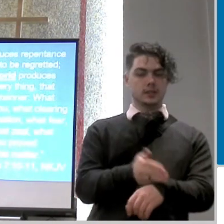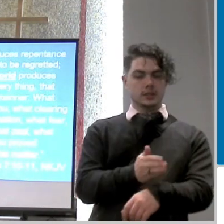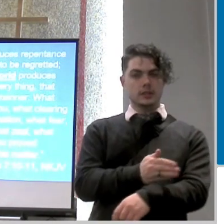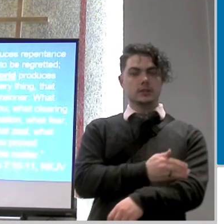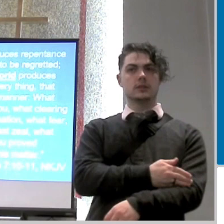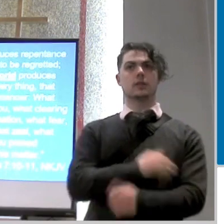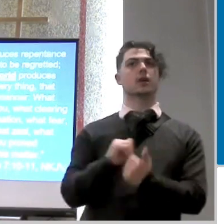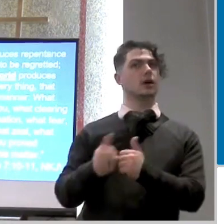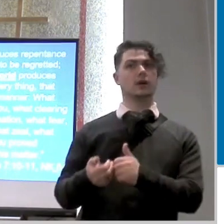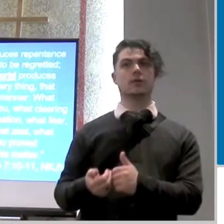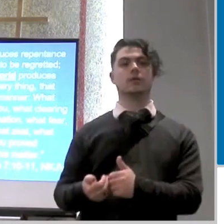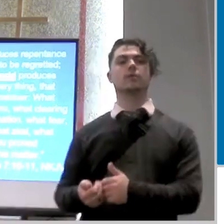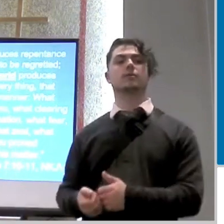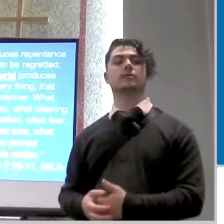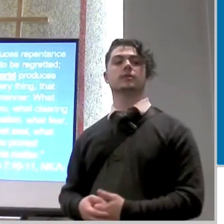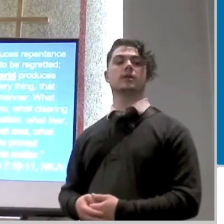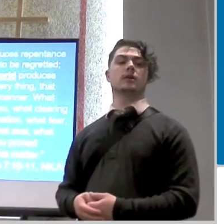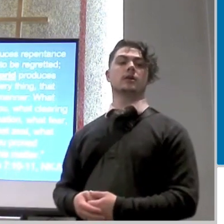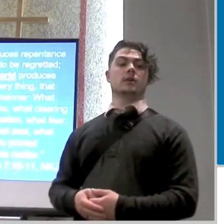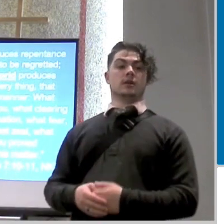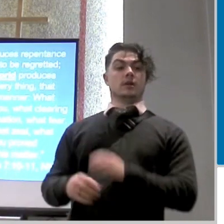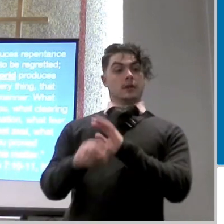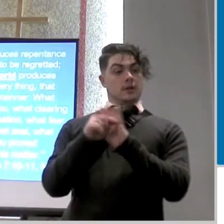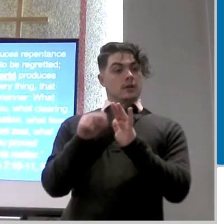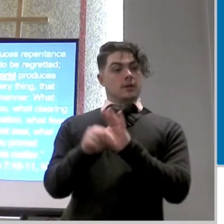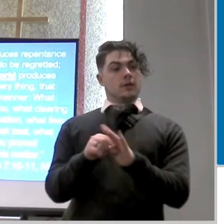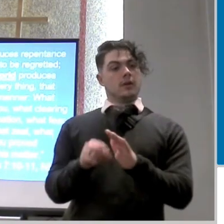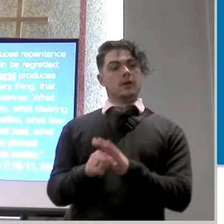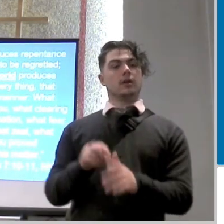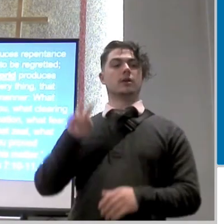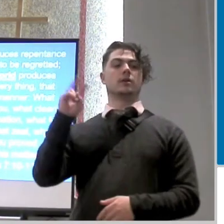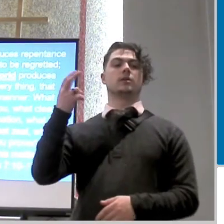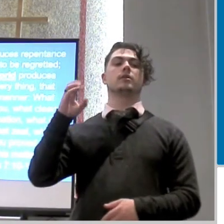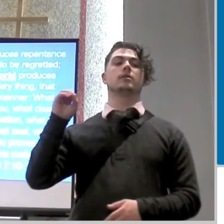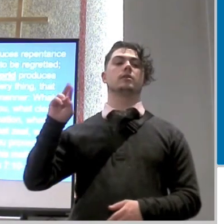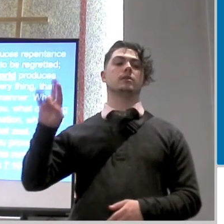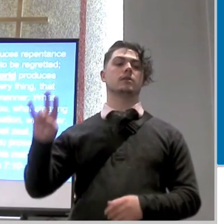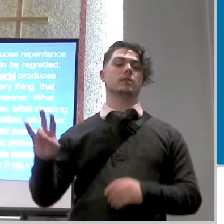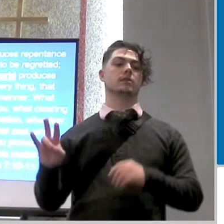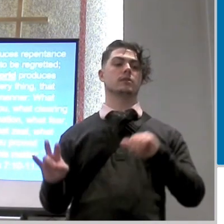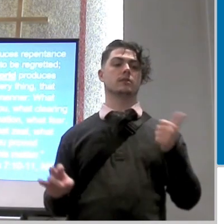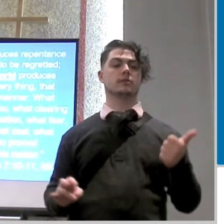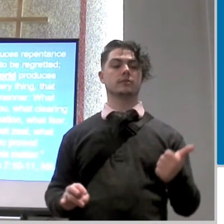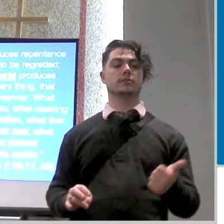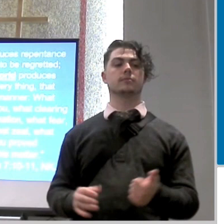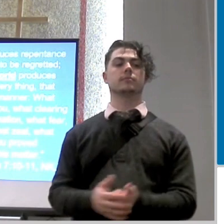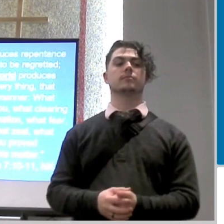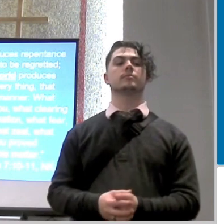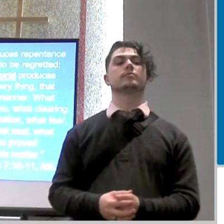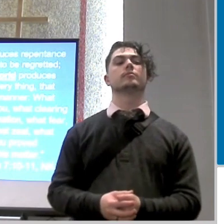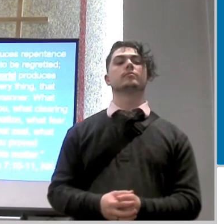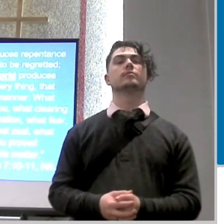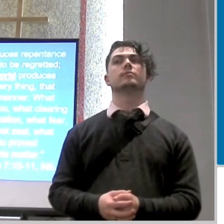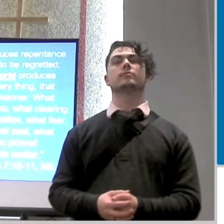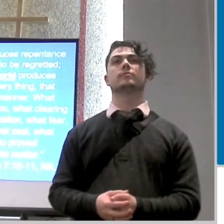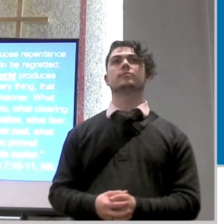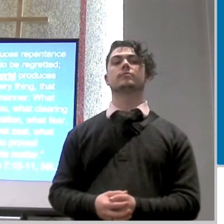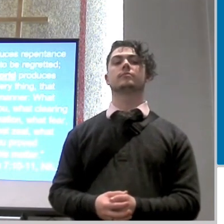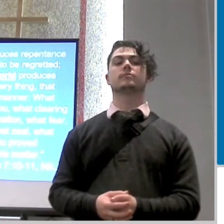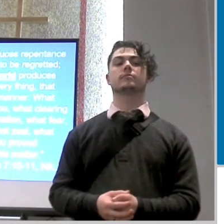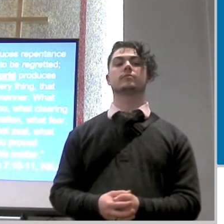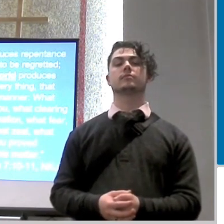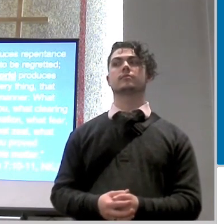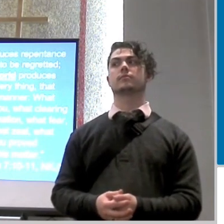have a passage of scripture that many of us are familiar with here in second corinthians chapter seven this is really the